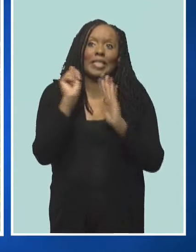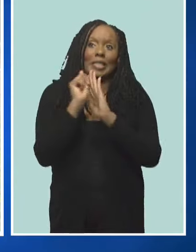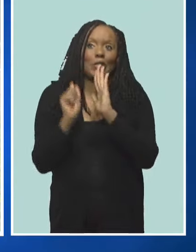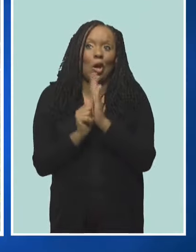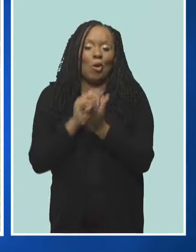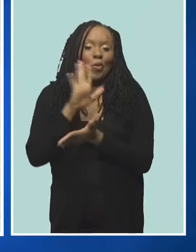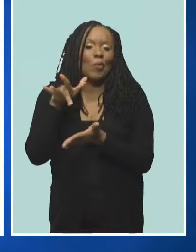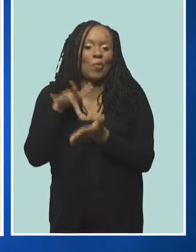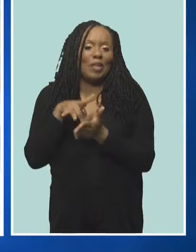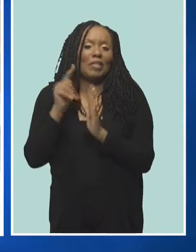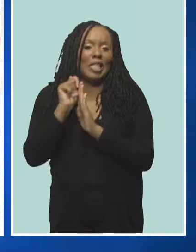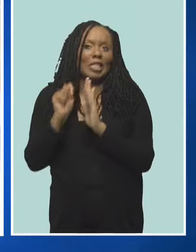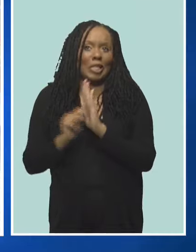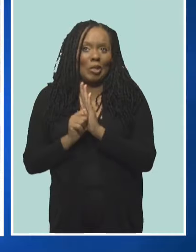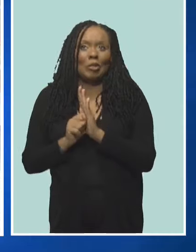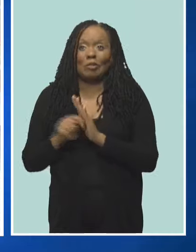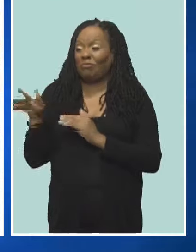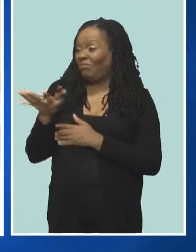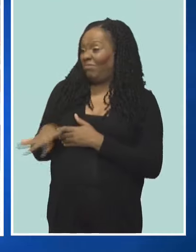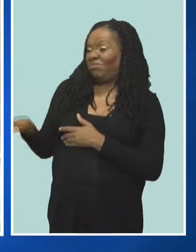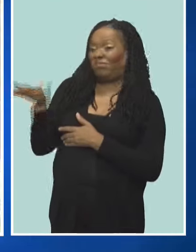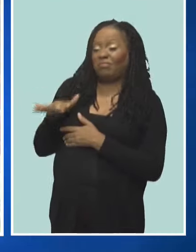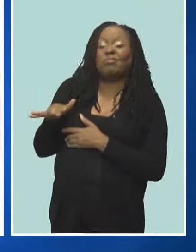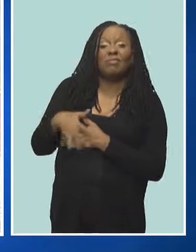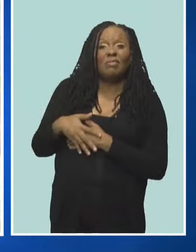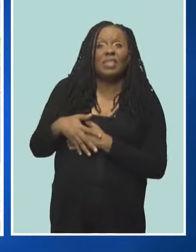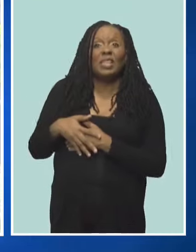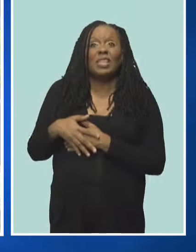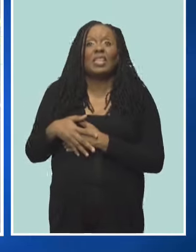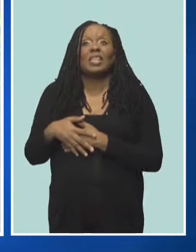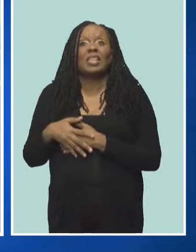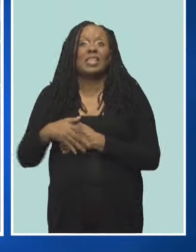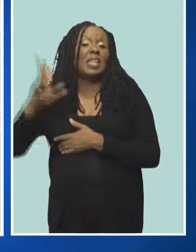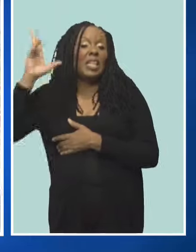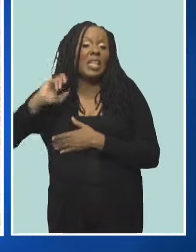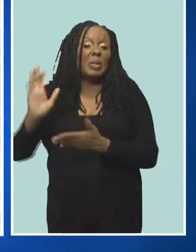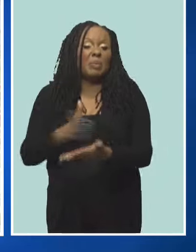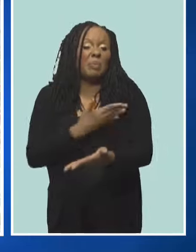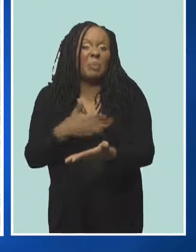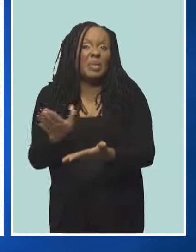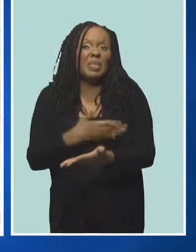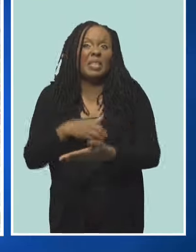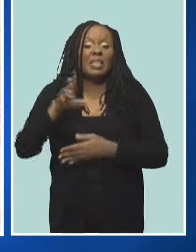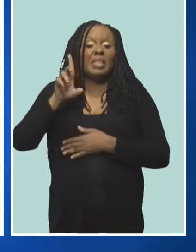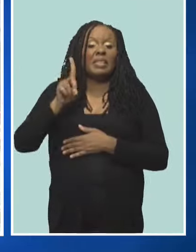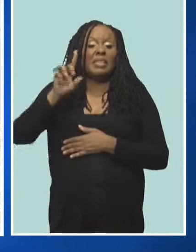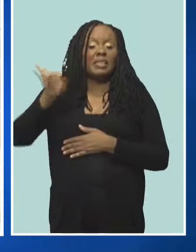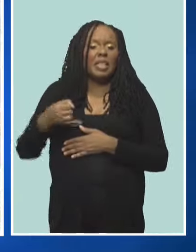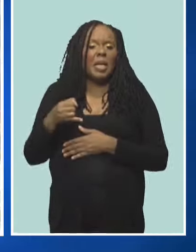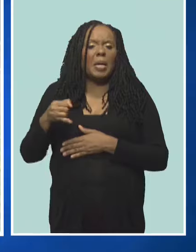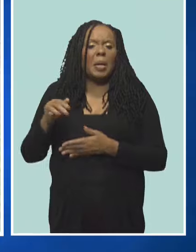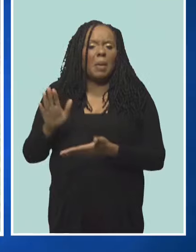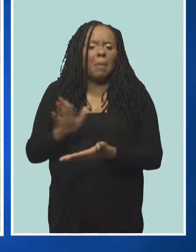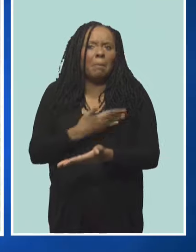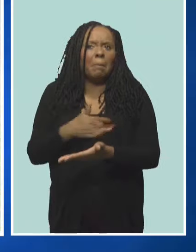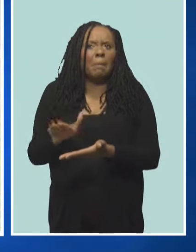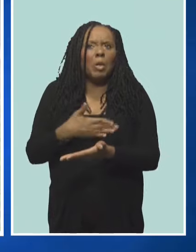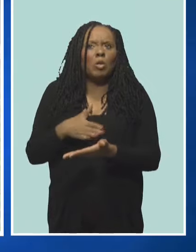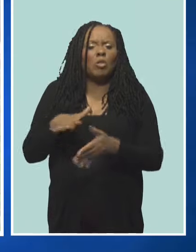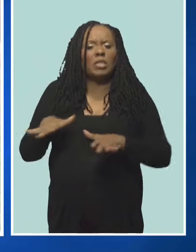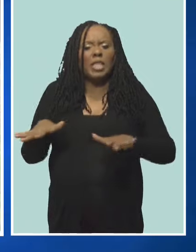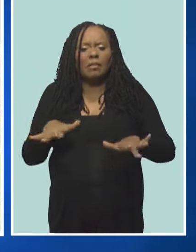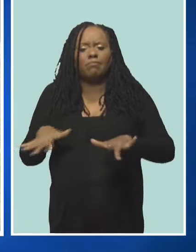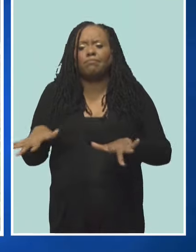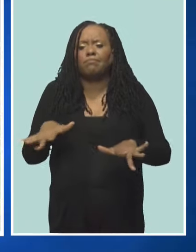entire Bridgetown space. Because as we speak, there are DJ stations set up throughout Bridgetown, which those stations are